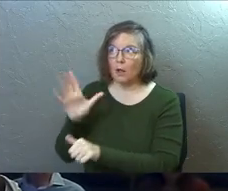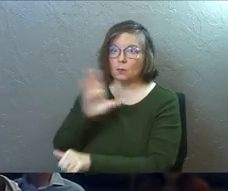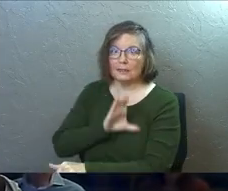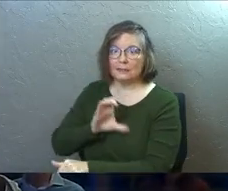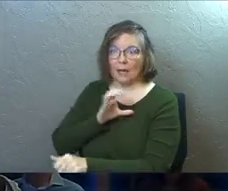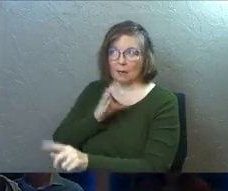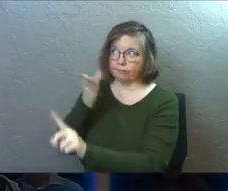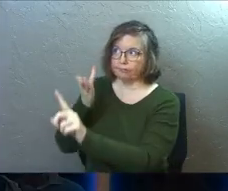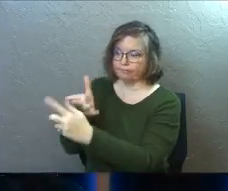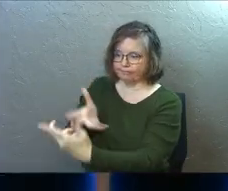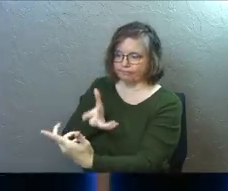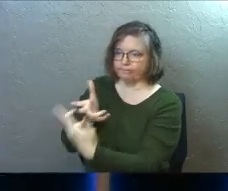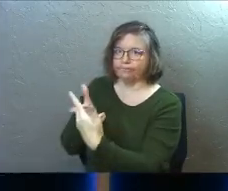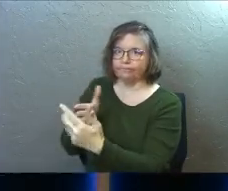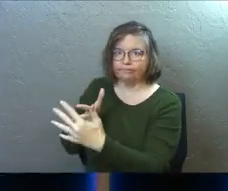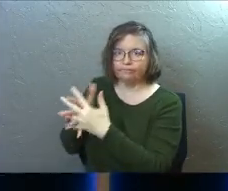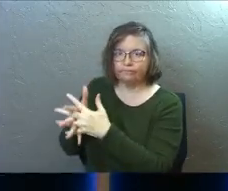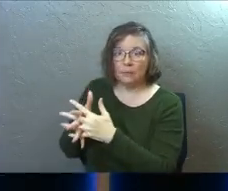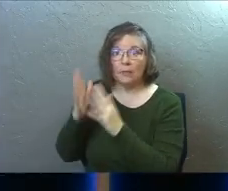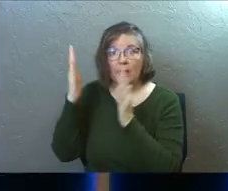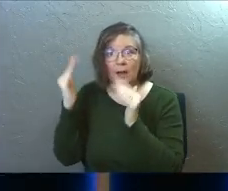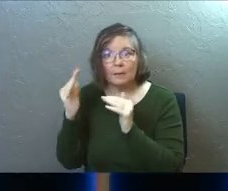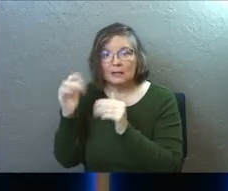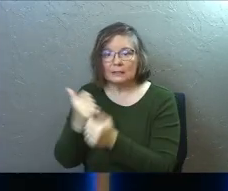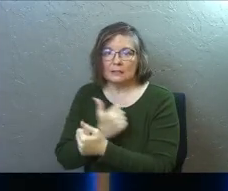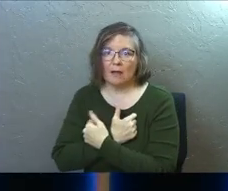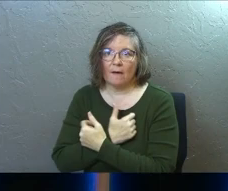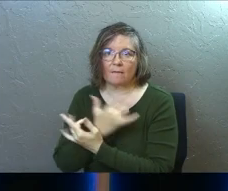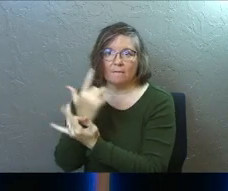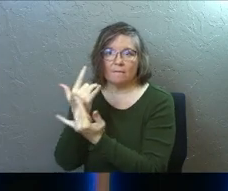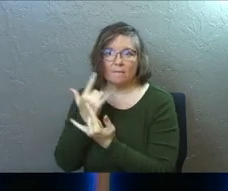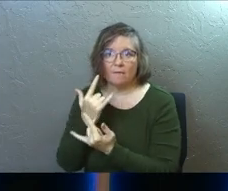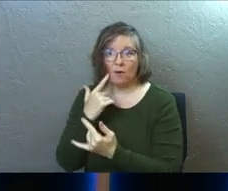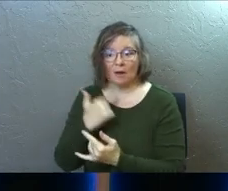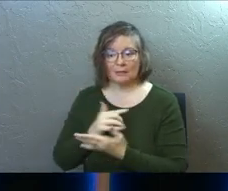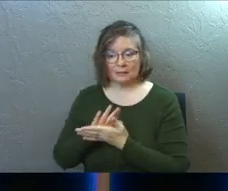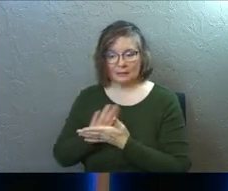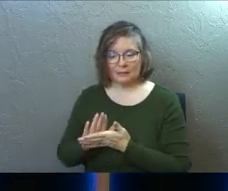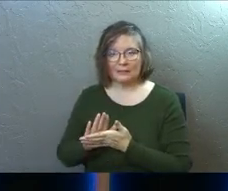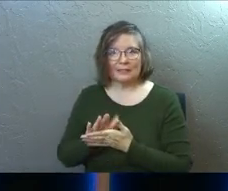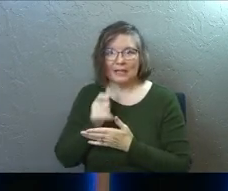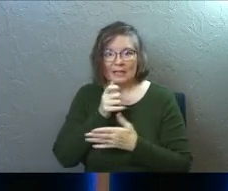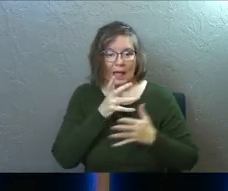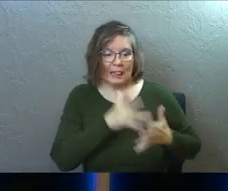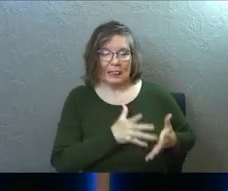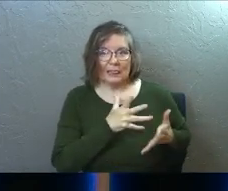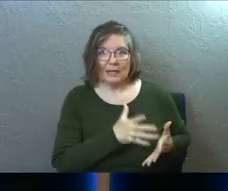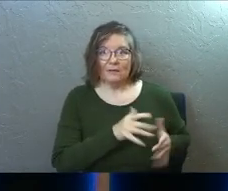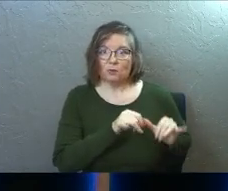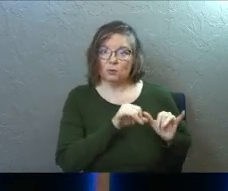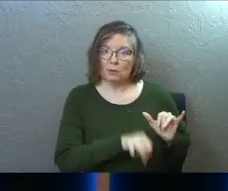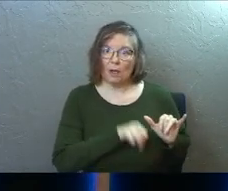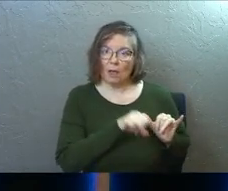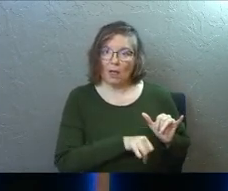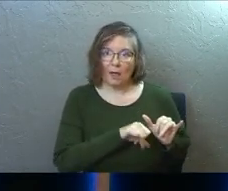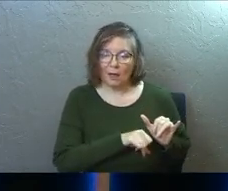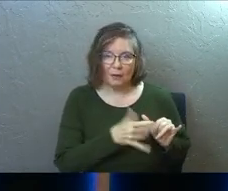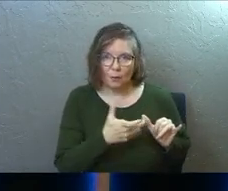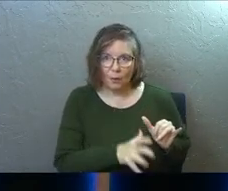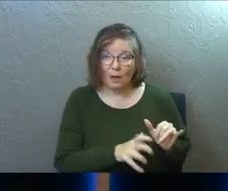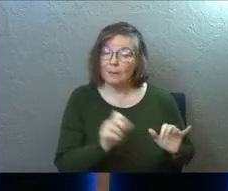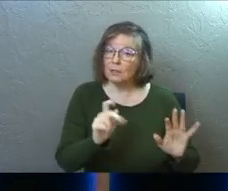that expectation is actually God's love for us. And it's his kindness because he's not leaving us where we are. It's okay to not be okay.